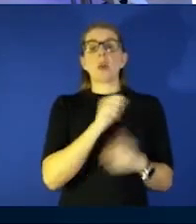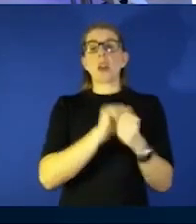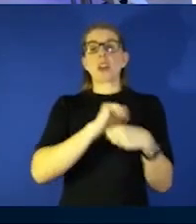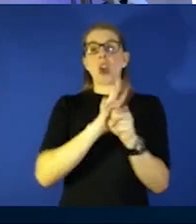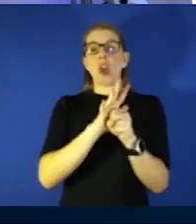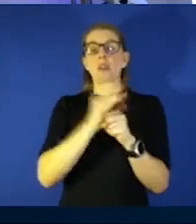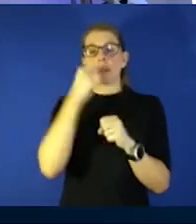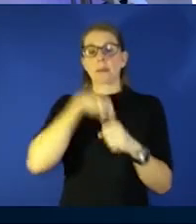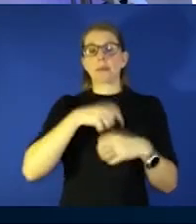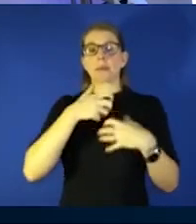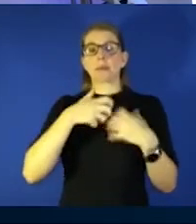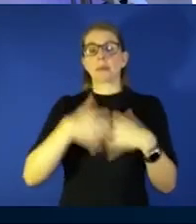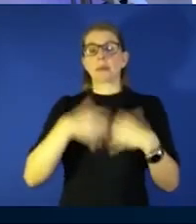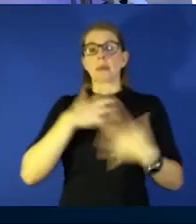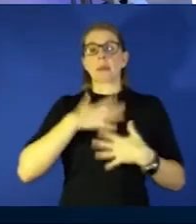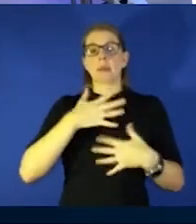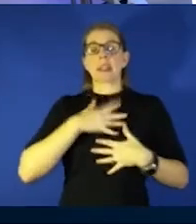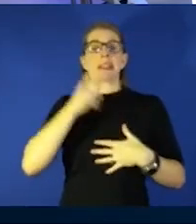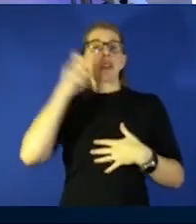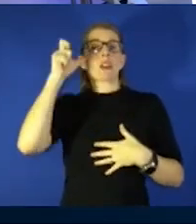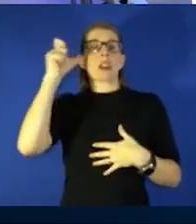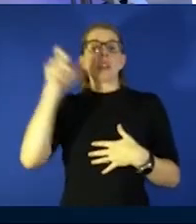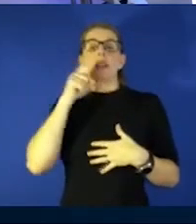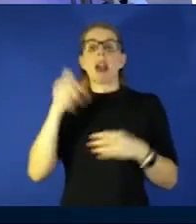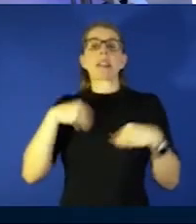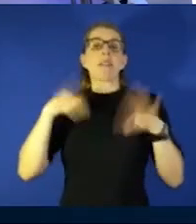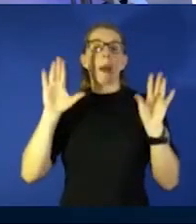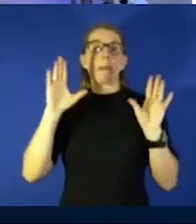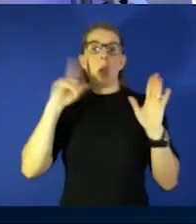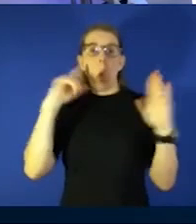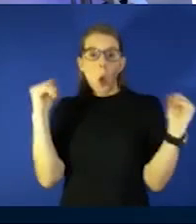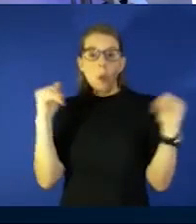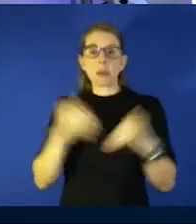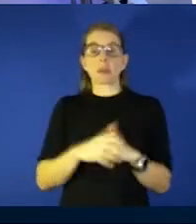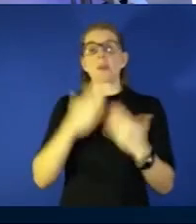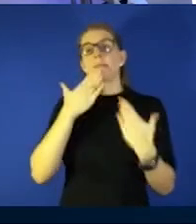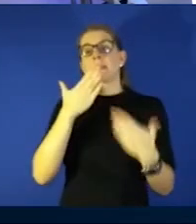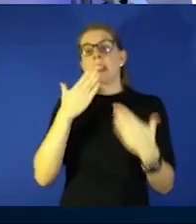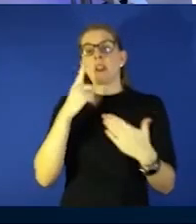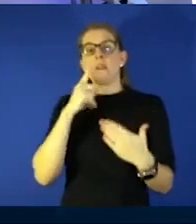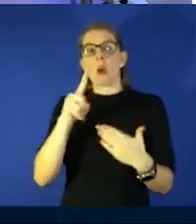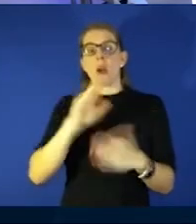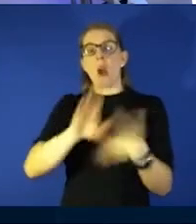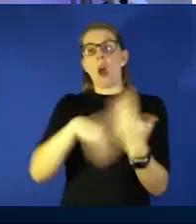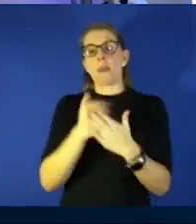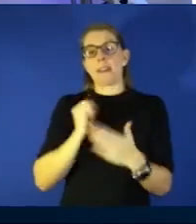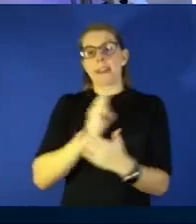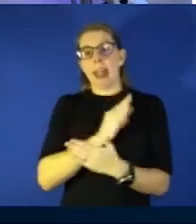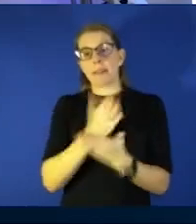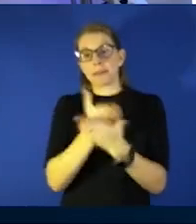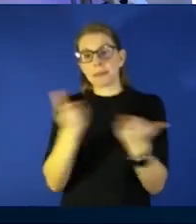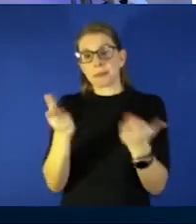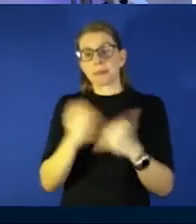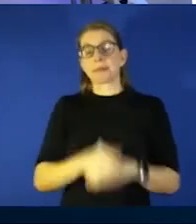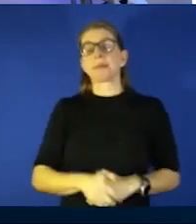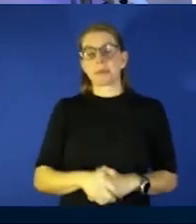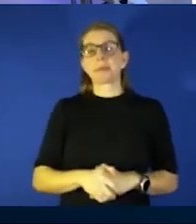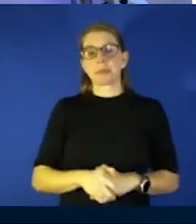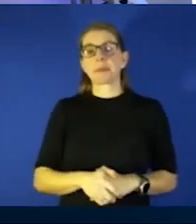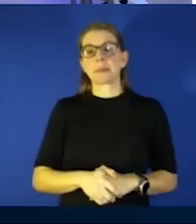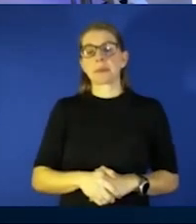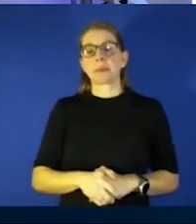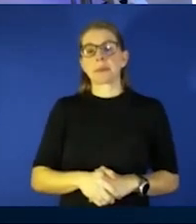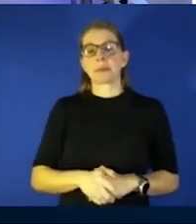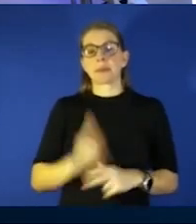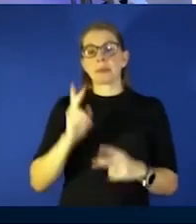a ventilator yesterday we're not giving up hope just wanted to say thank you um to all of our staff and and people like our guests who are there taking care of